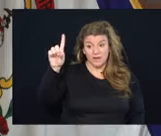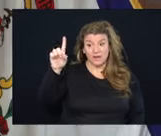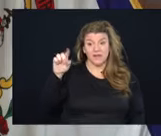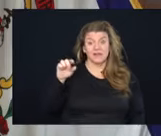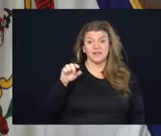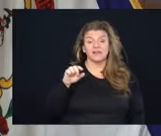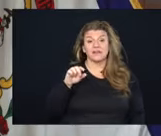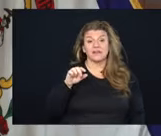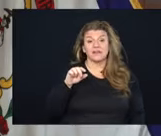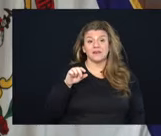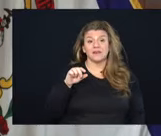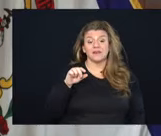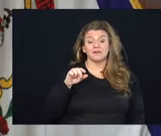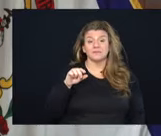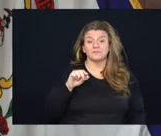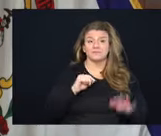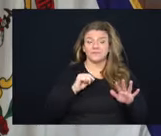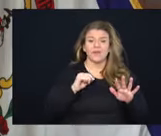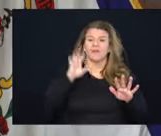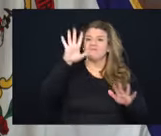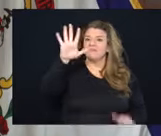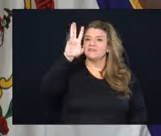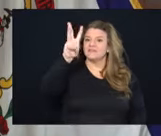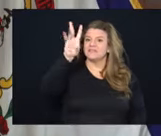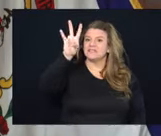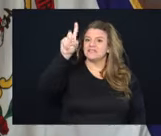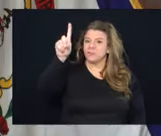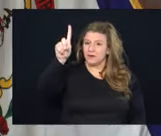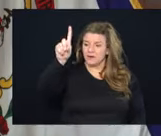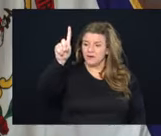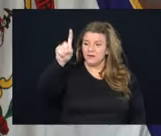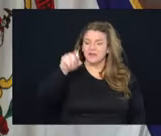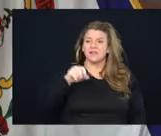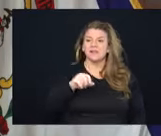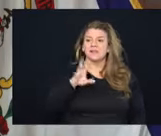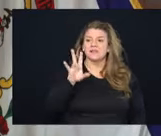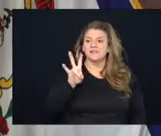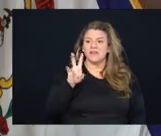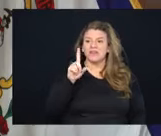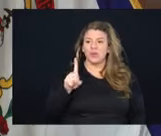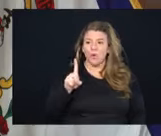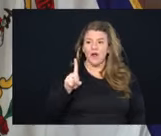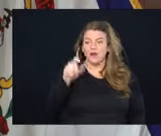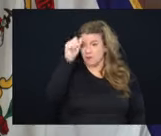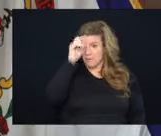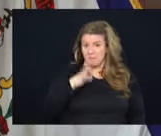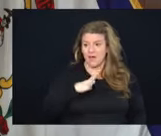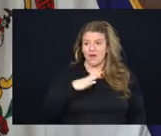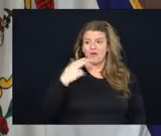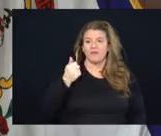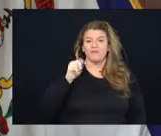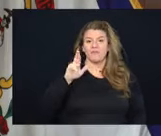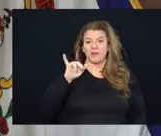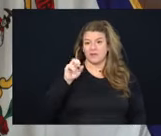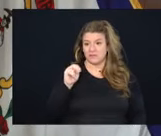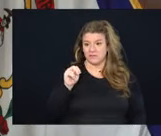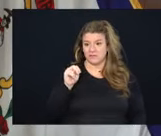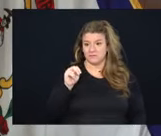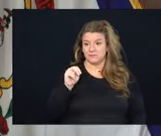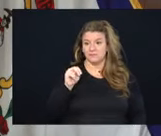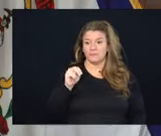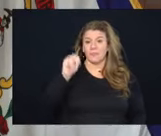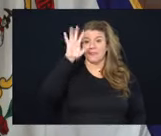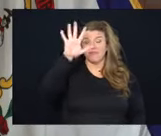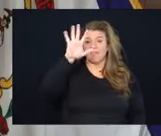a 71 year old male from Harrison County. The